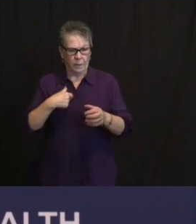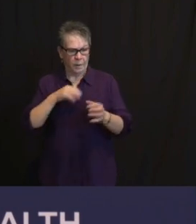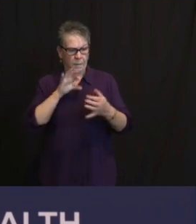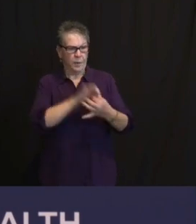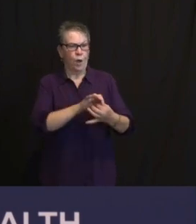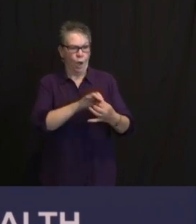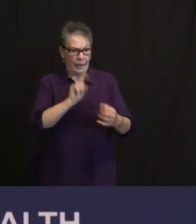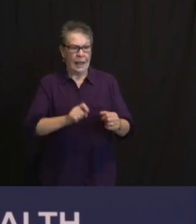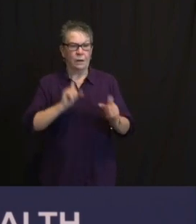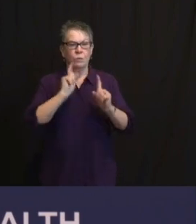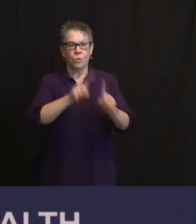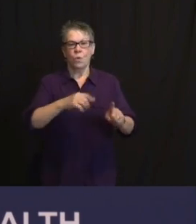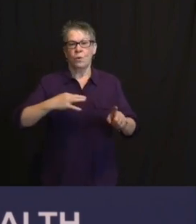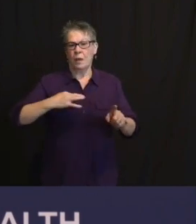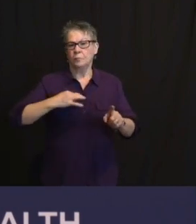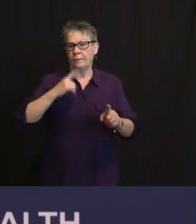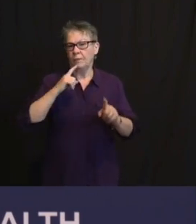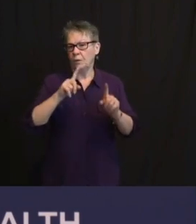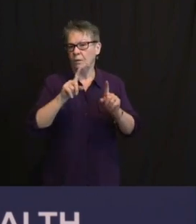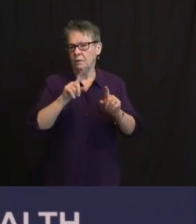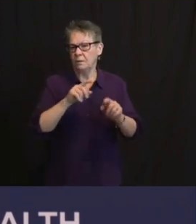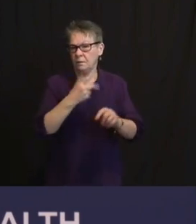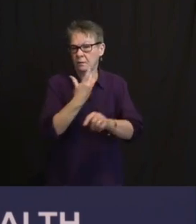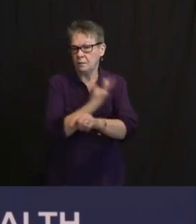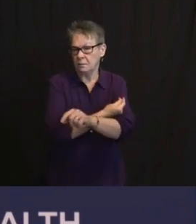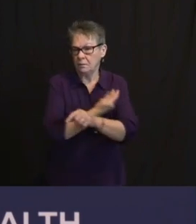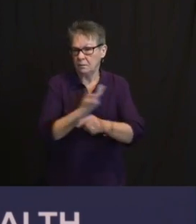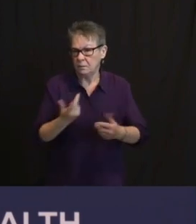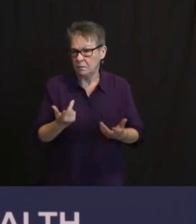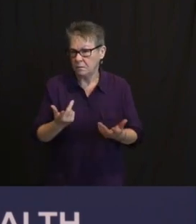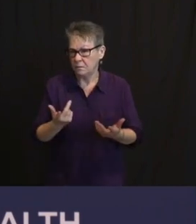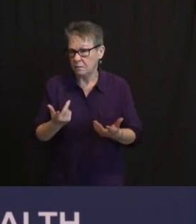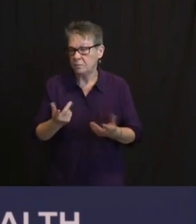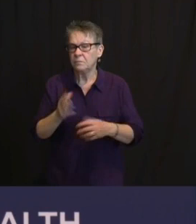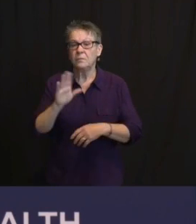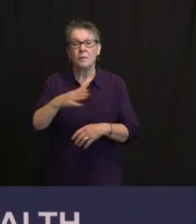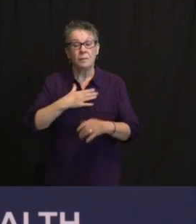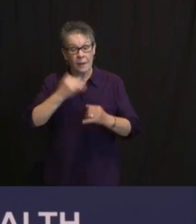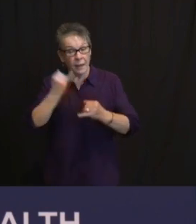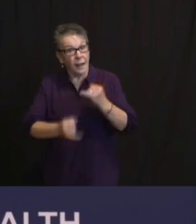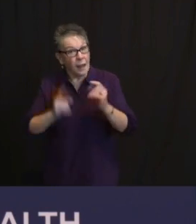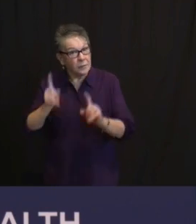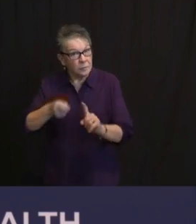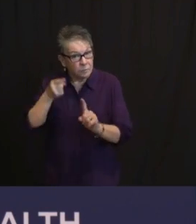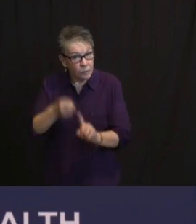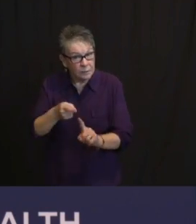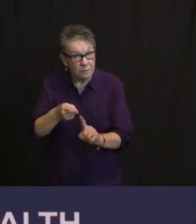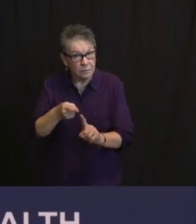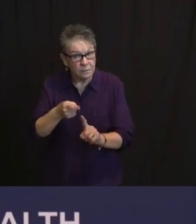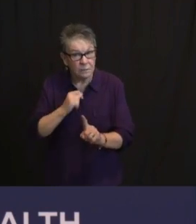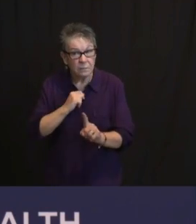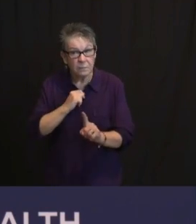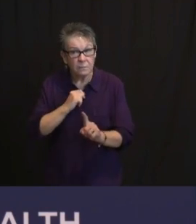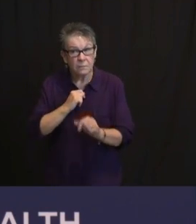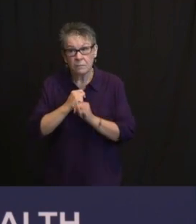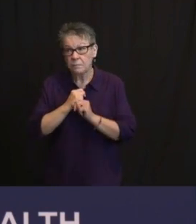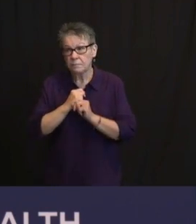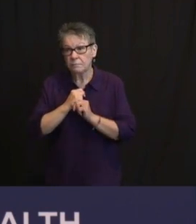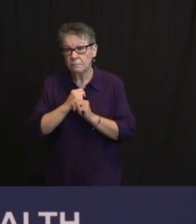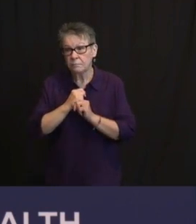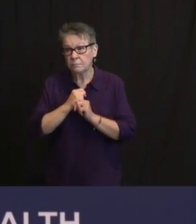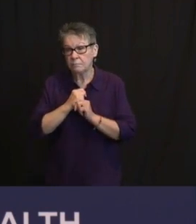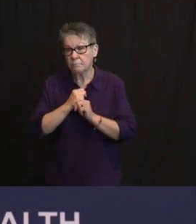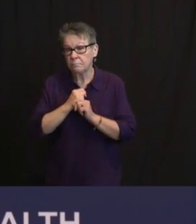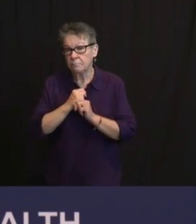THE LAST POINT I WANT TO MAKE, AND JUDY, YOU, AGAIN, IF YOU SEE ANY OF THIS DIFFERENTLY, PLEASE WEAN. I MENTIONED THIS IN